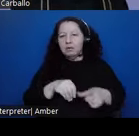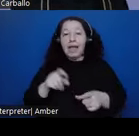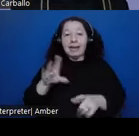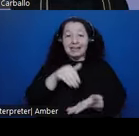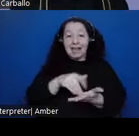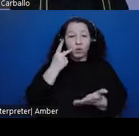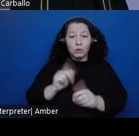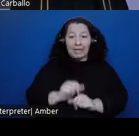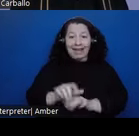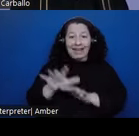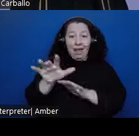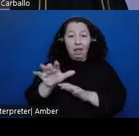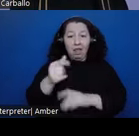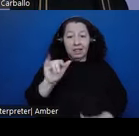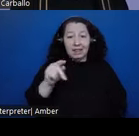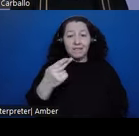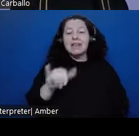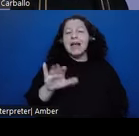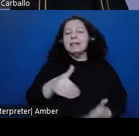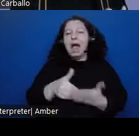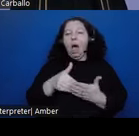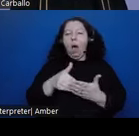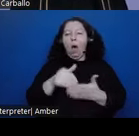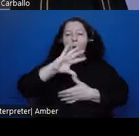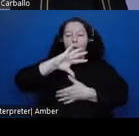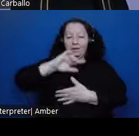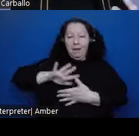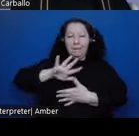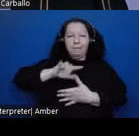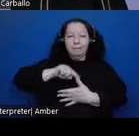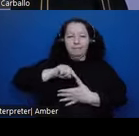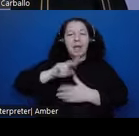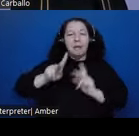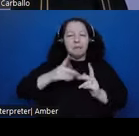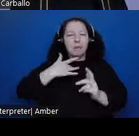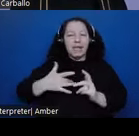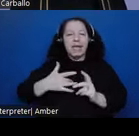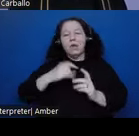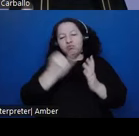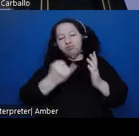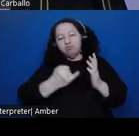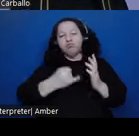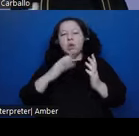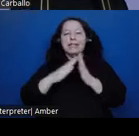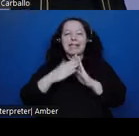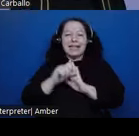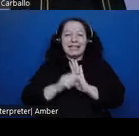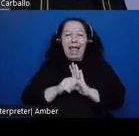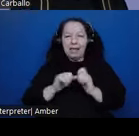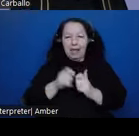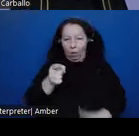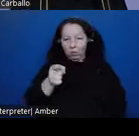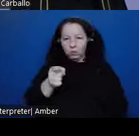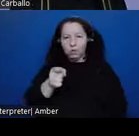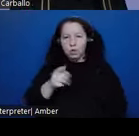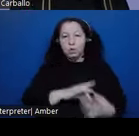Central Mexicans depicted city-states. And so this was still the sort of city-state of Tlaxcala. It now was connected